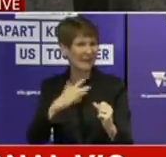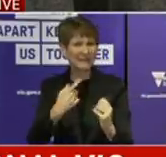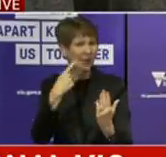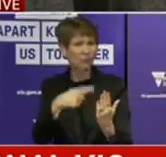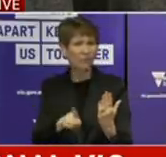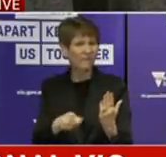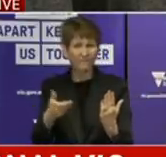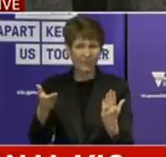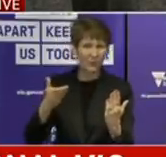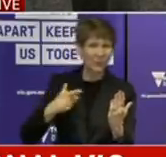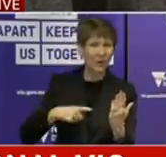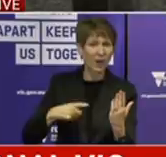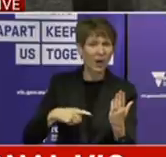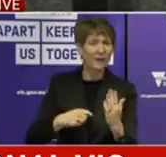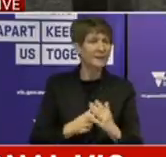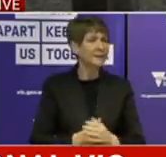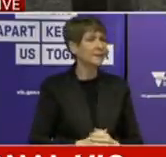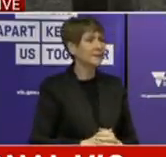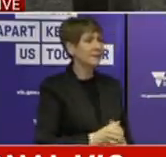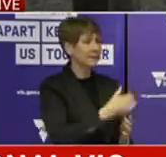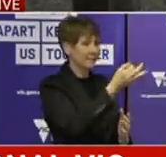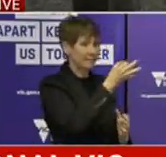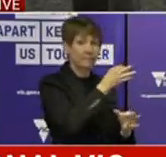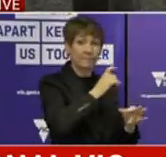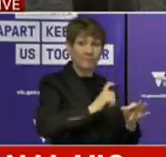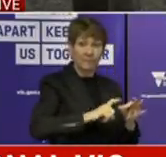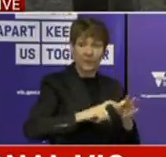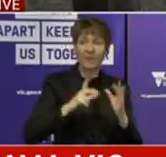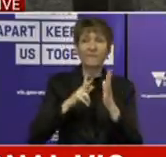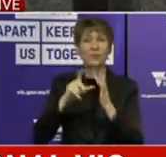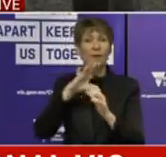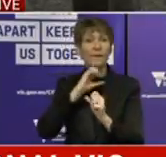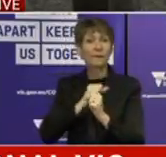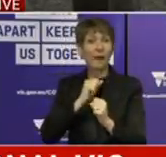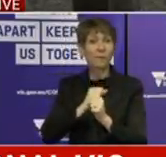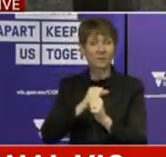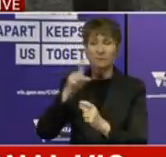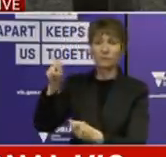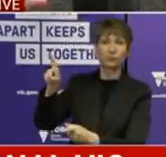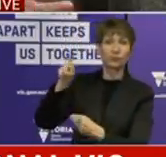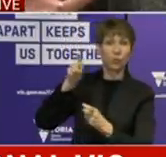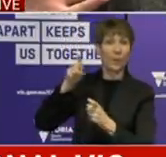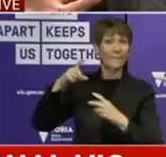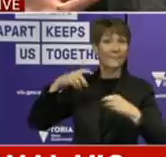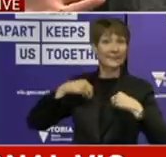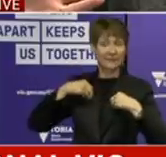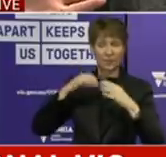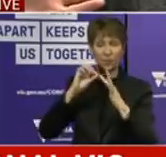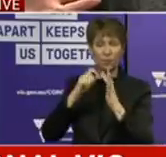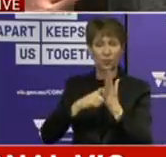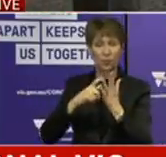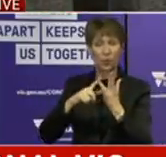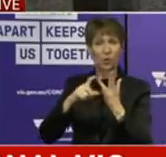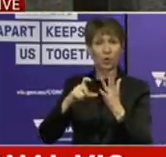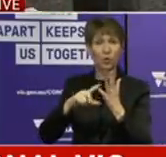required by January last year, so 2019, that all the major departments in the Victorian Government